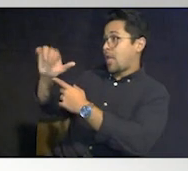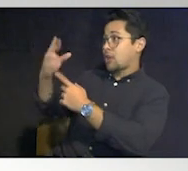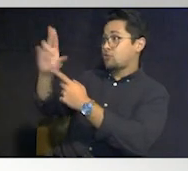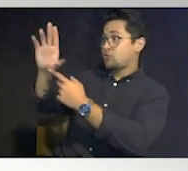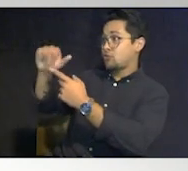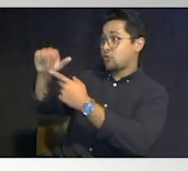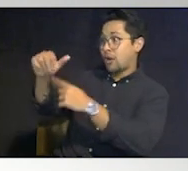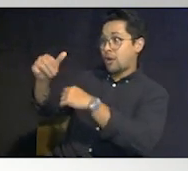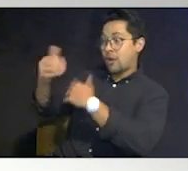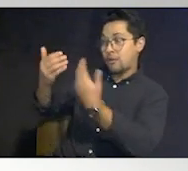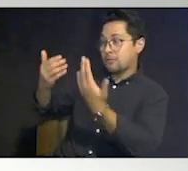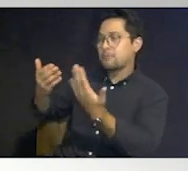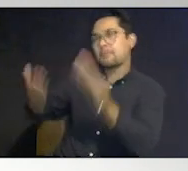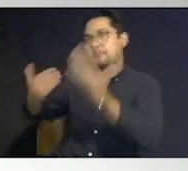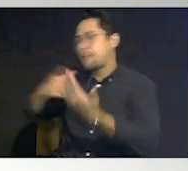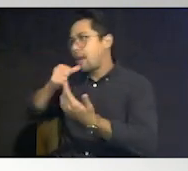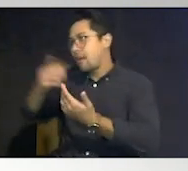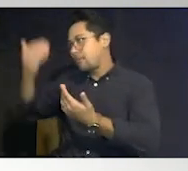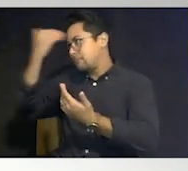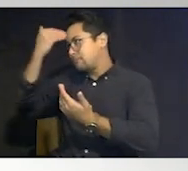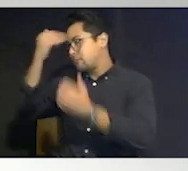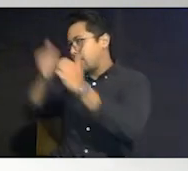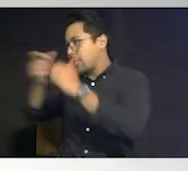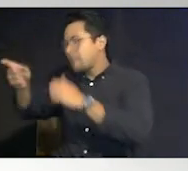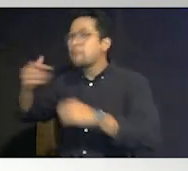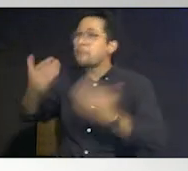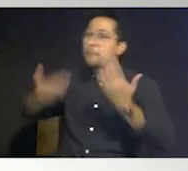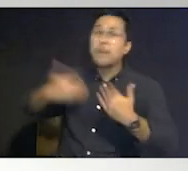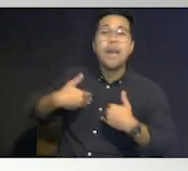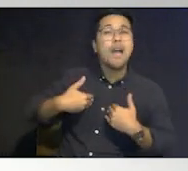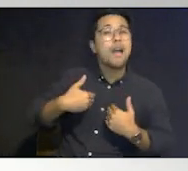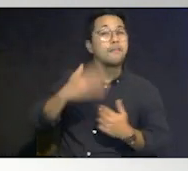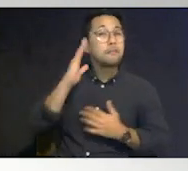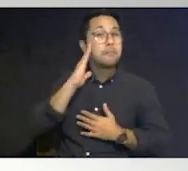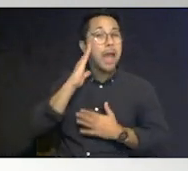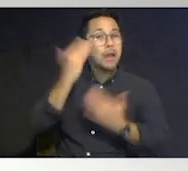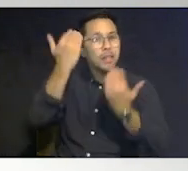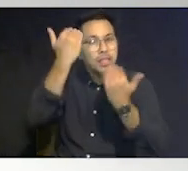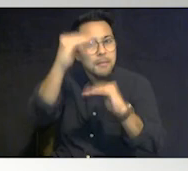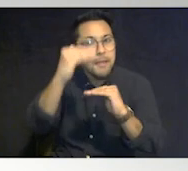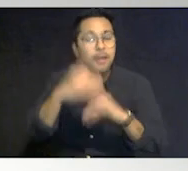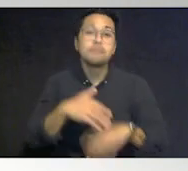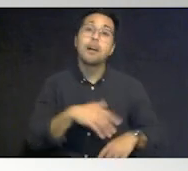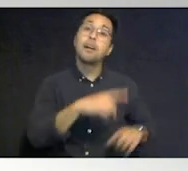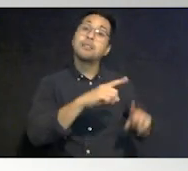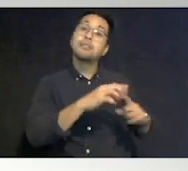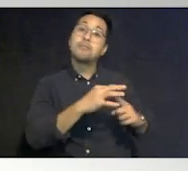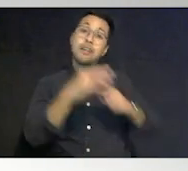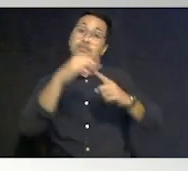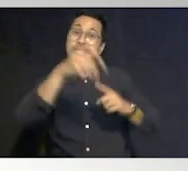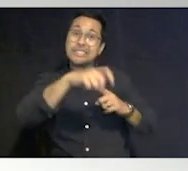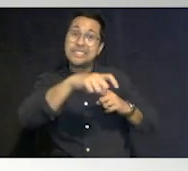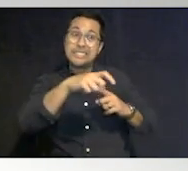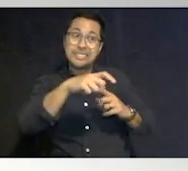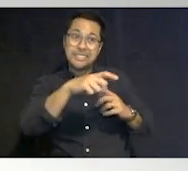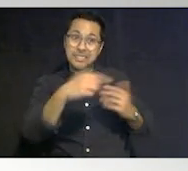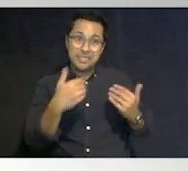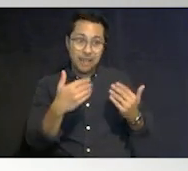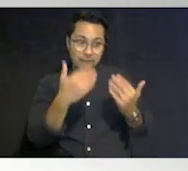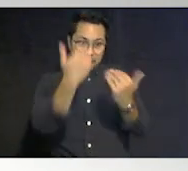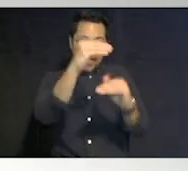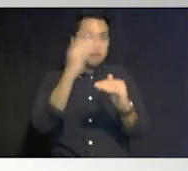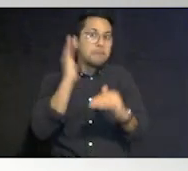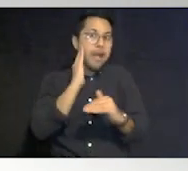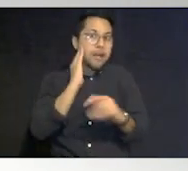alachua county but they may have a limited number of beds available in a special needs shelter so they have to decide you know